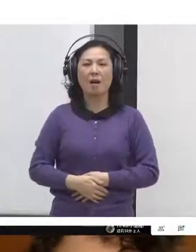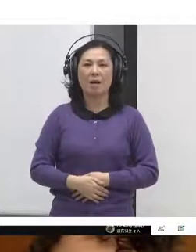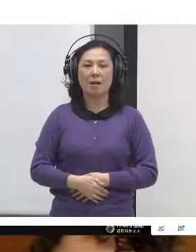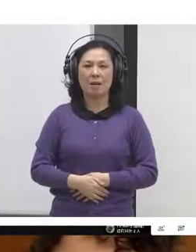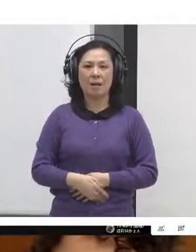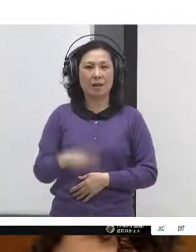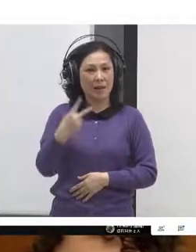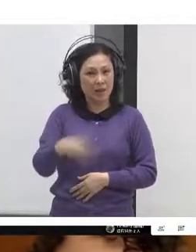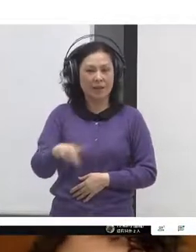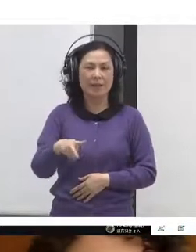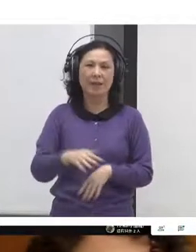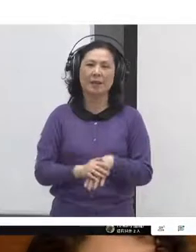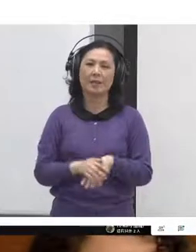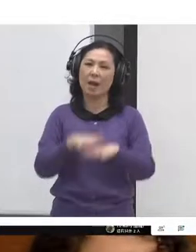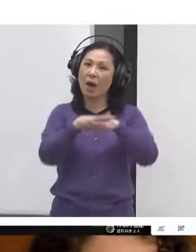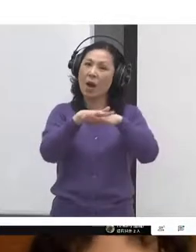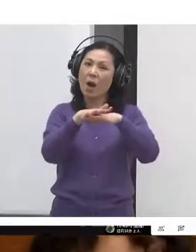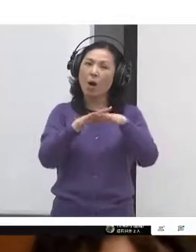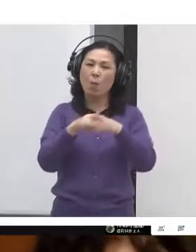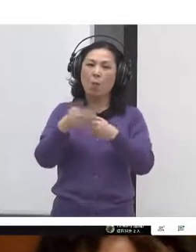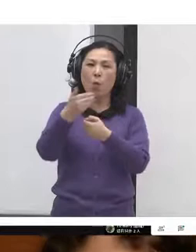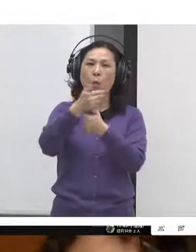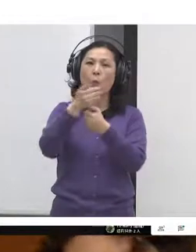and had a die in there.